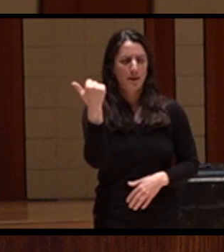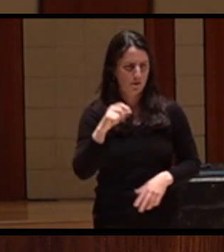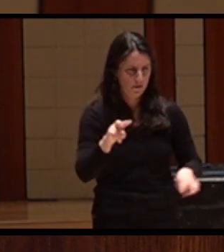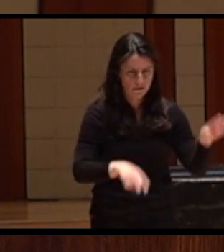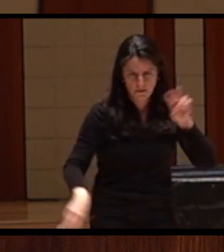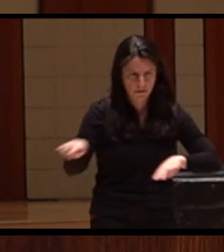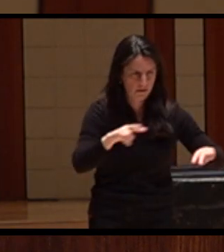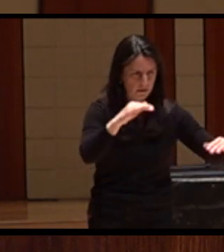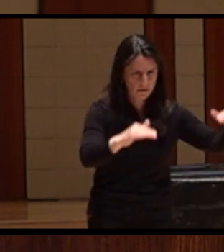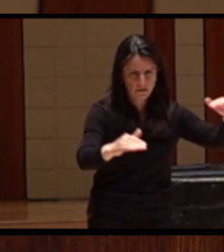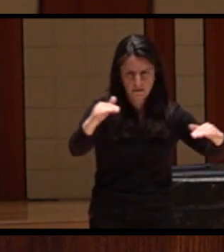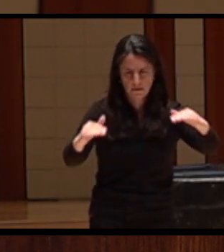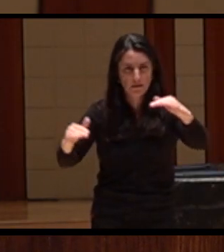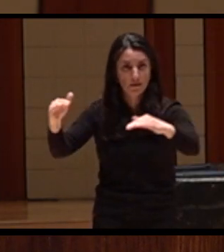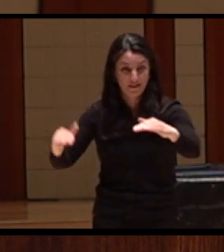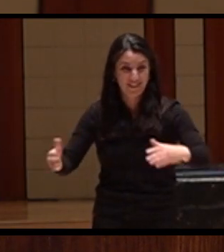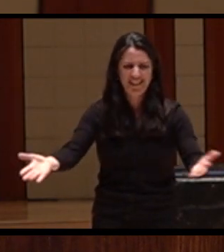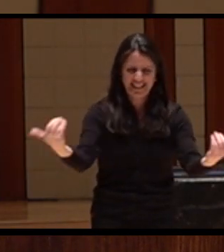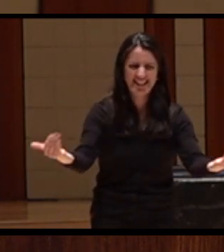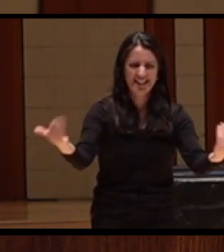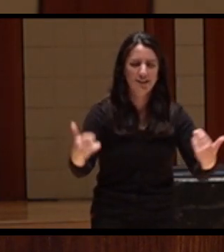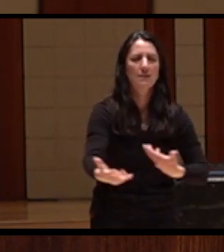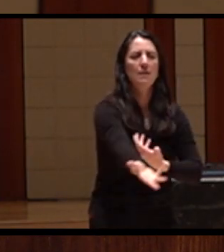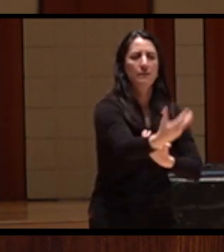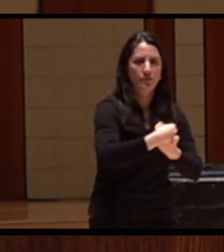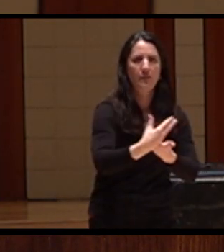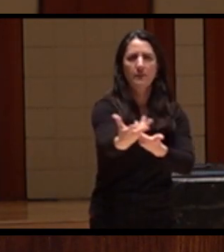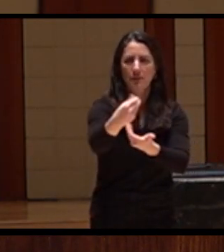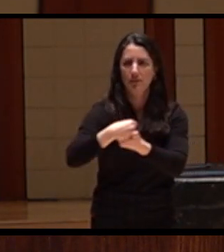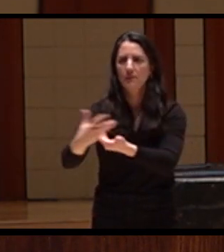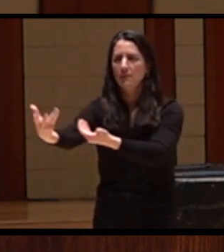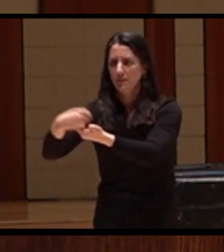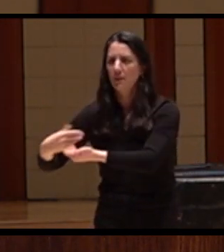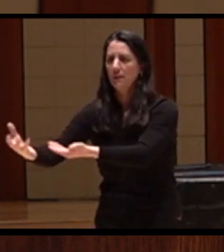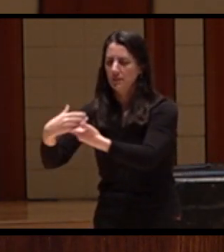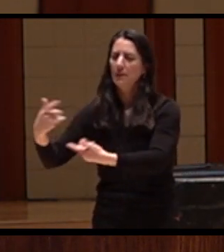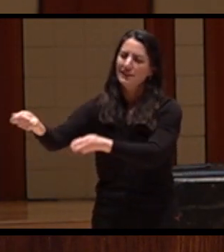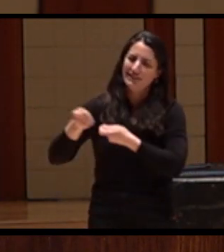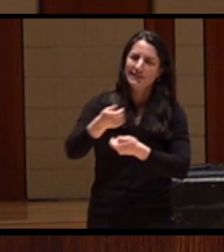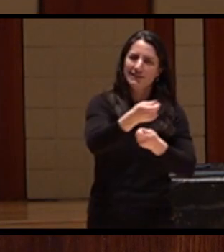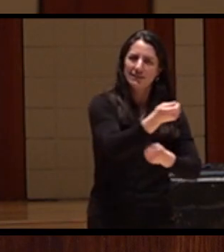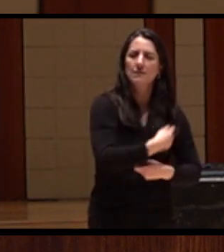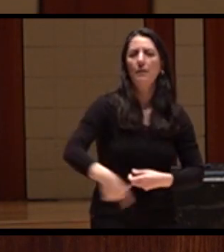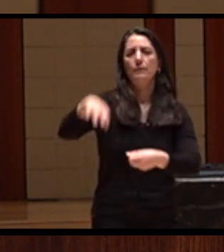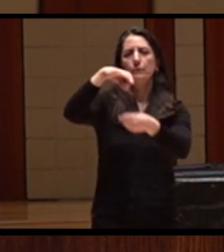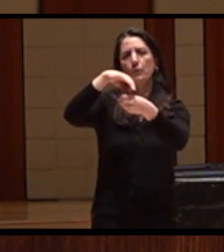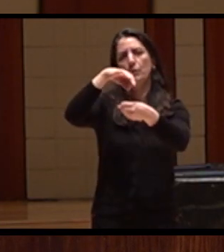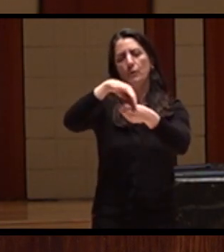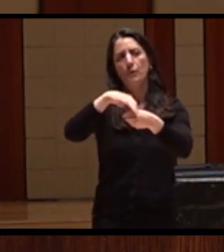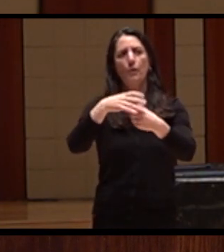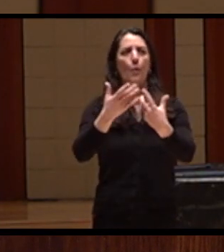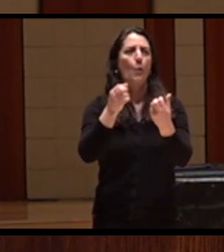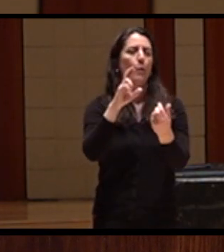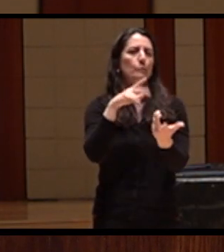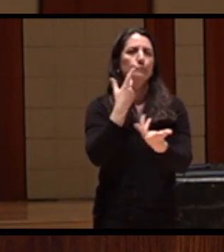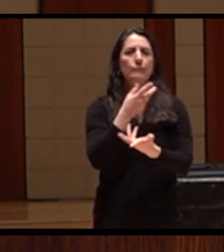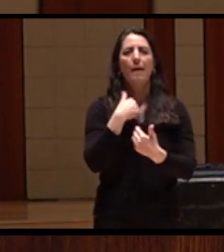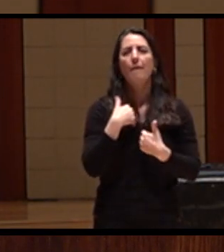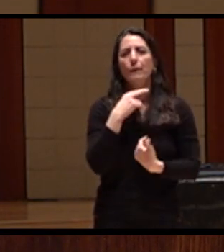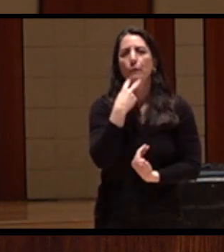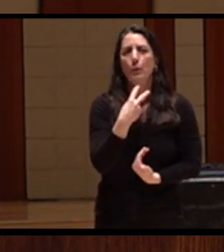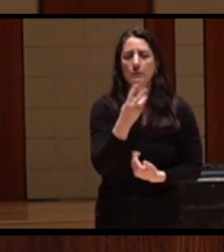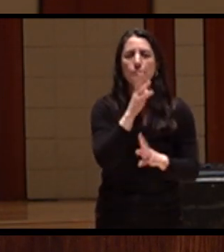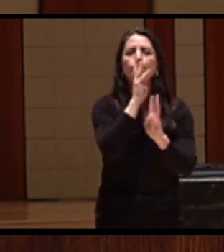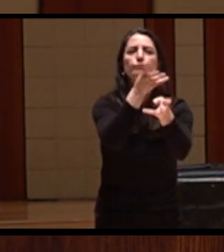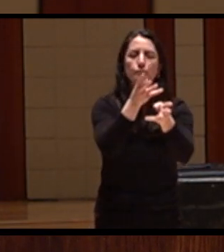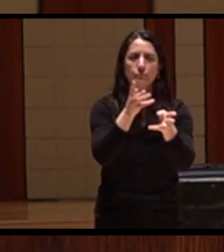water decisions to actually participate in water management decisions. So to that end, if we were able